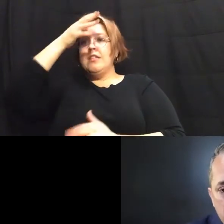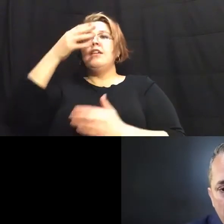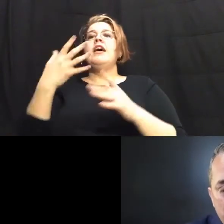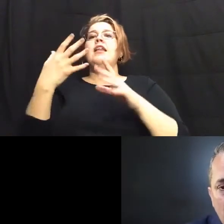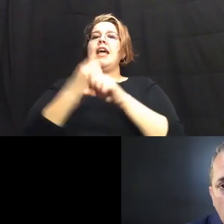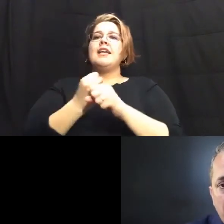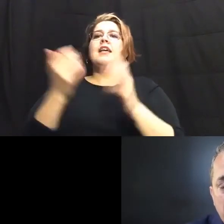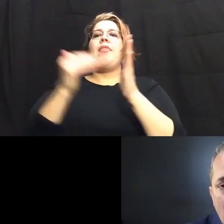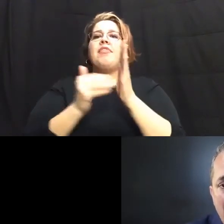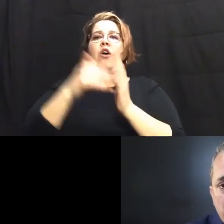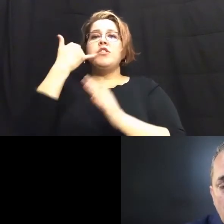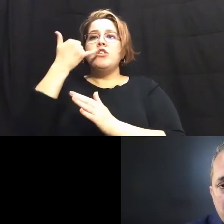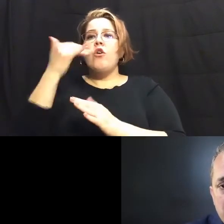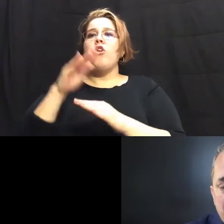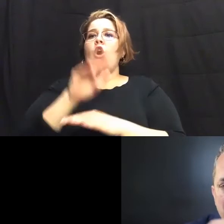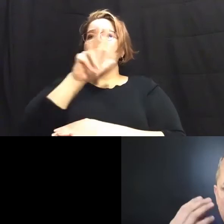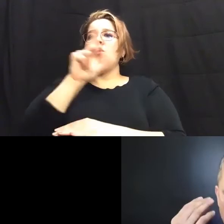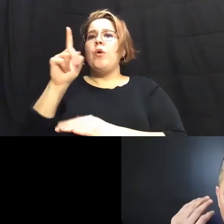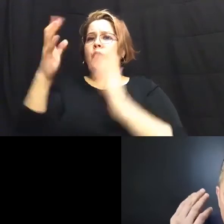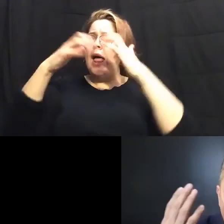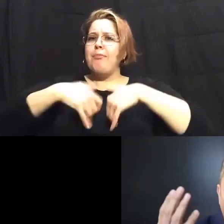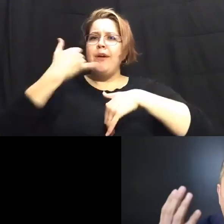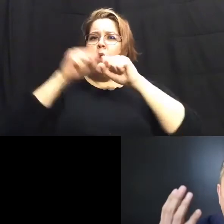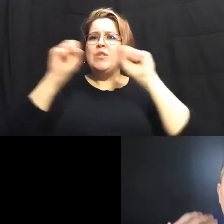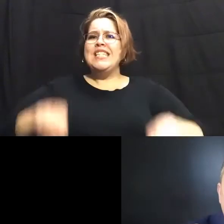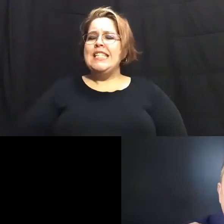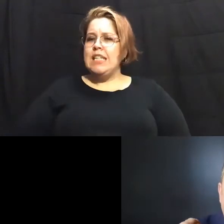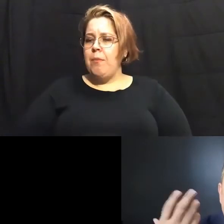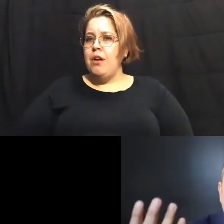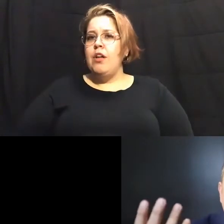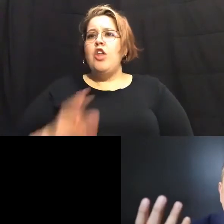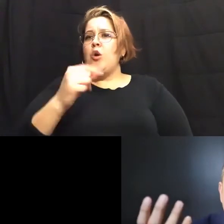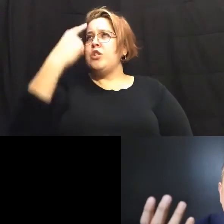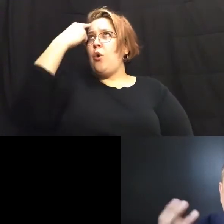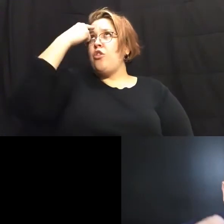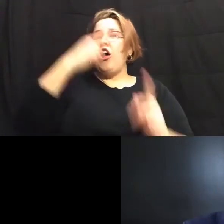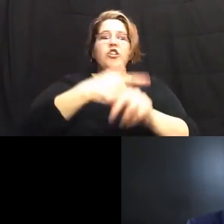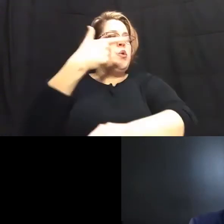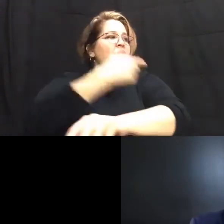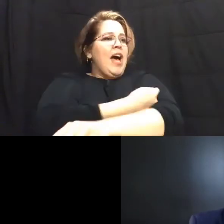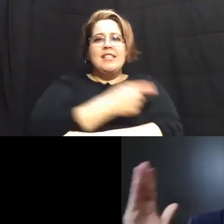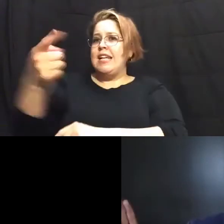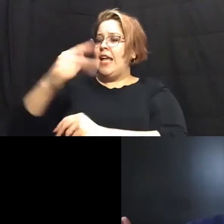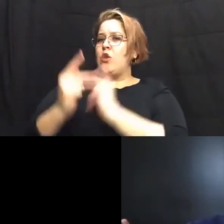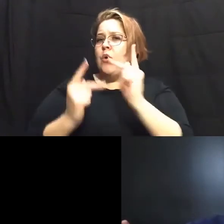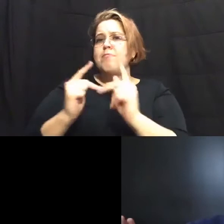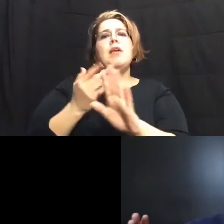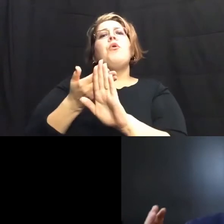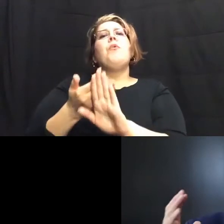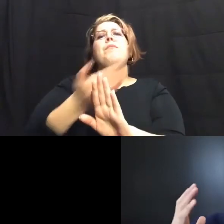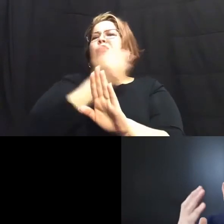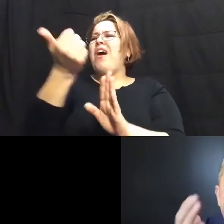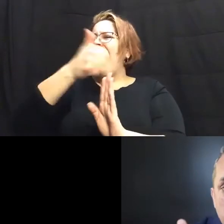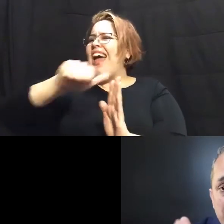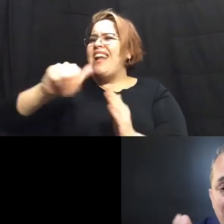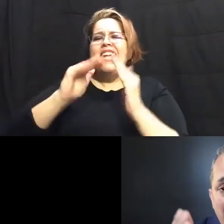calls on 311 a crashed phone system so no thought to vaccinate our most vulnerable before anybody else in our city